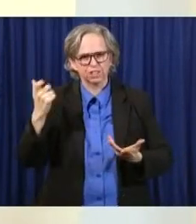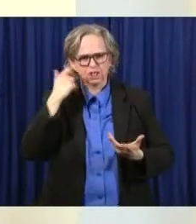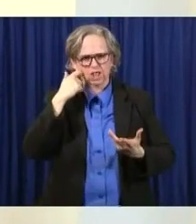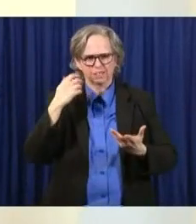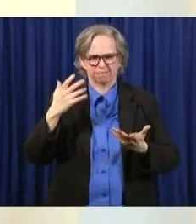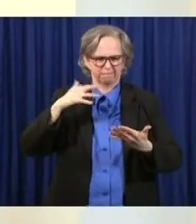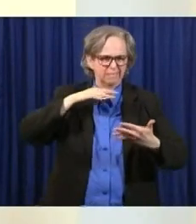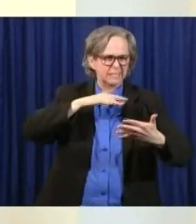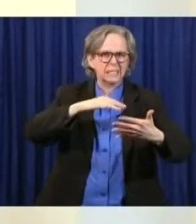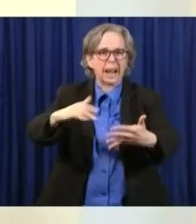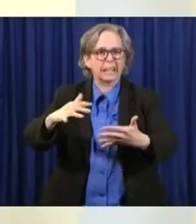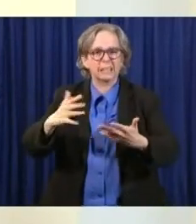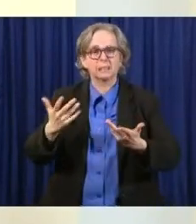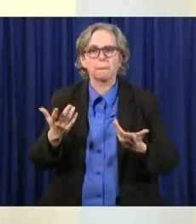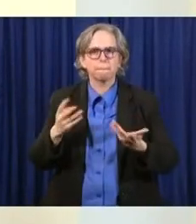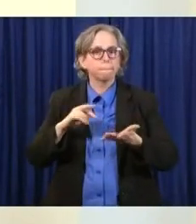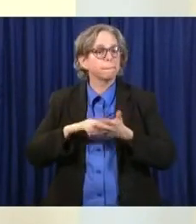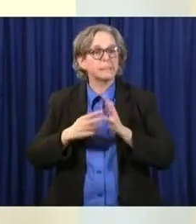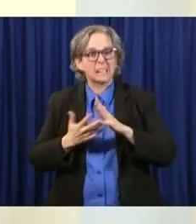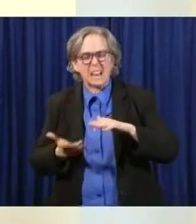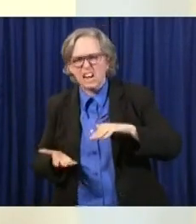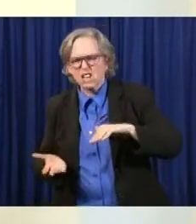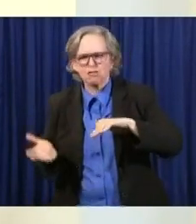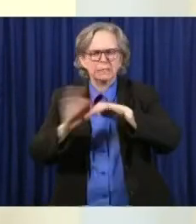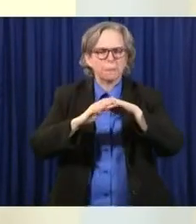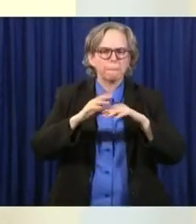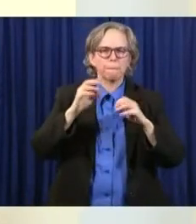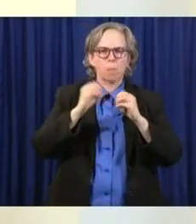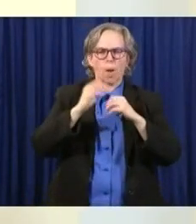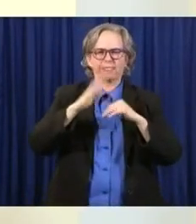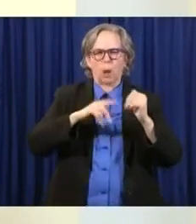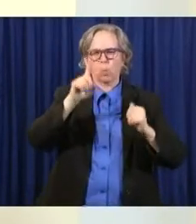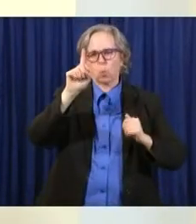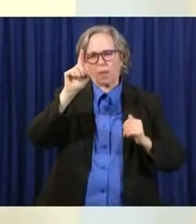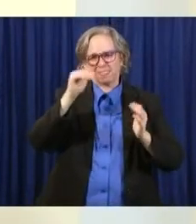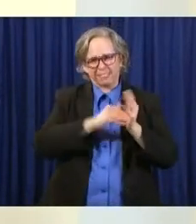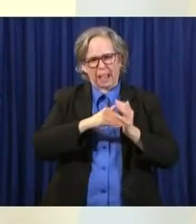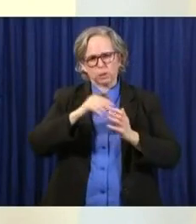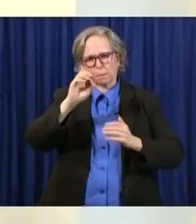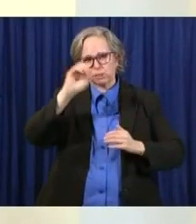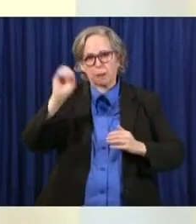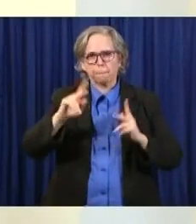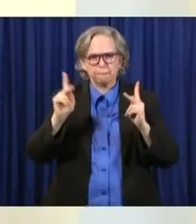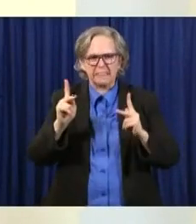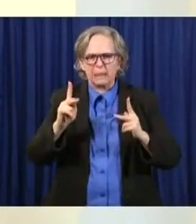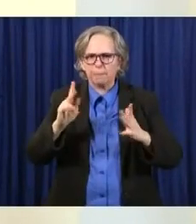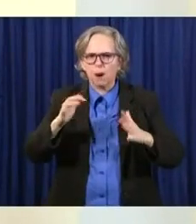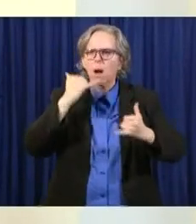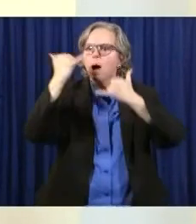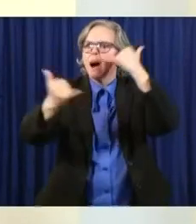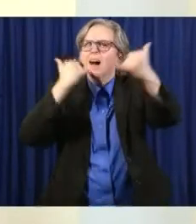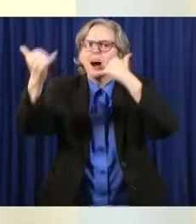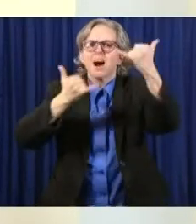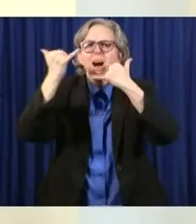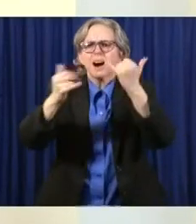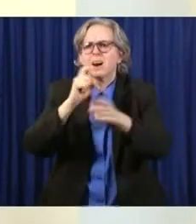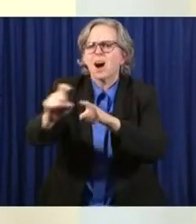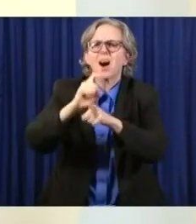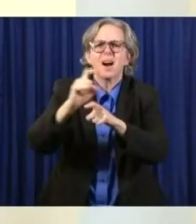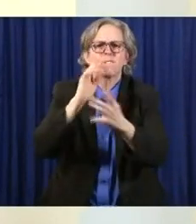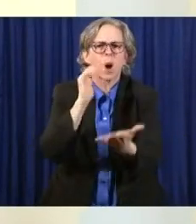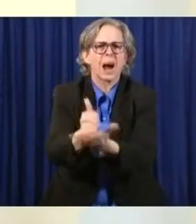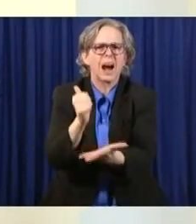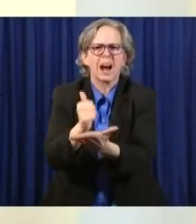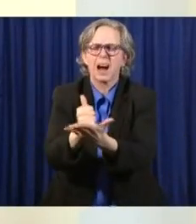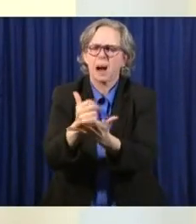of people reaching out for help. And so I just wanted to say I had a quick dialogue and exchange with our director of mental